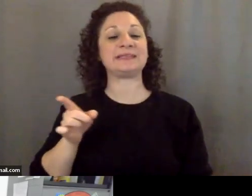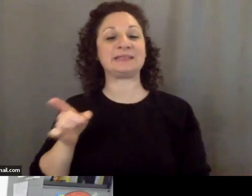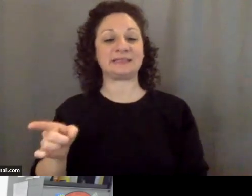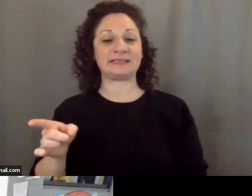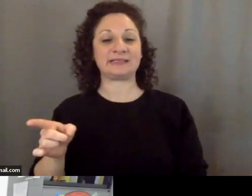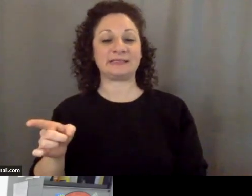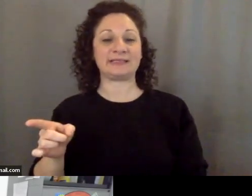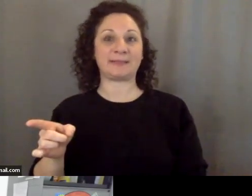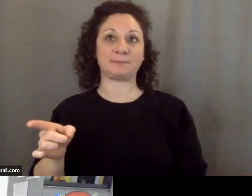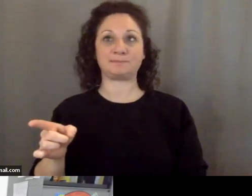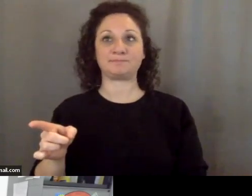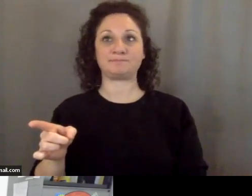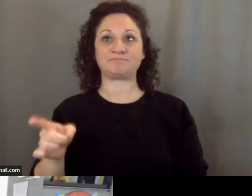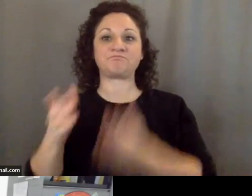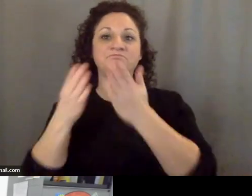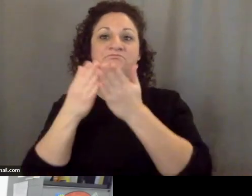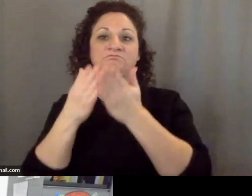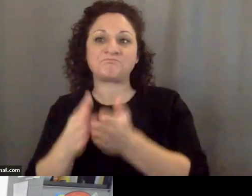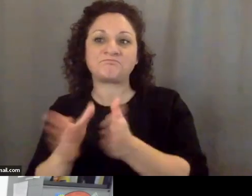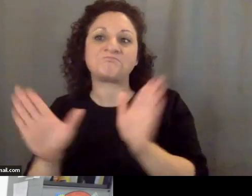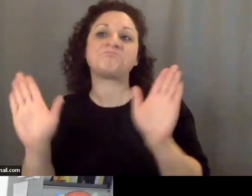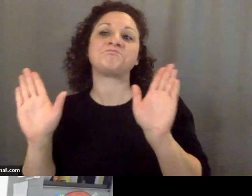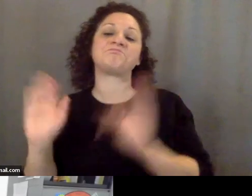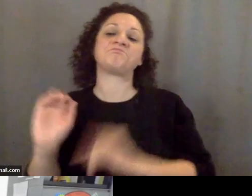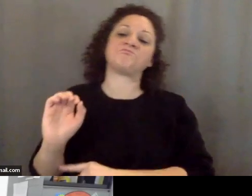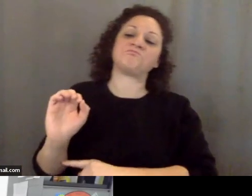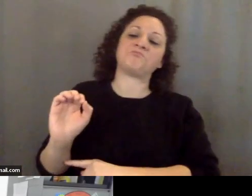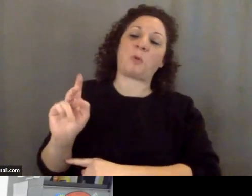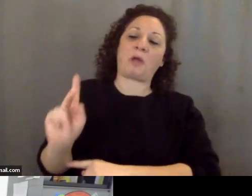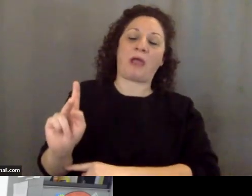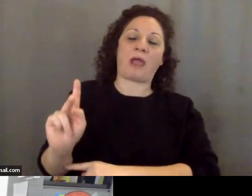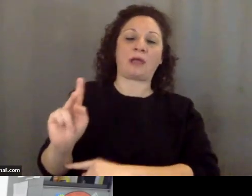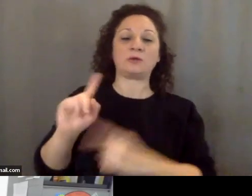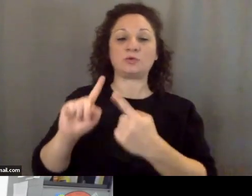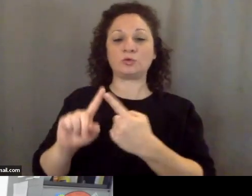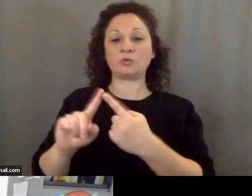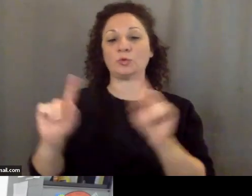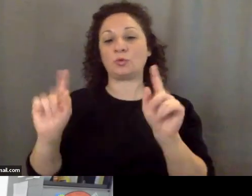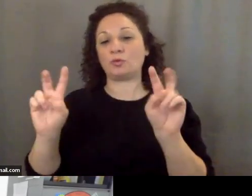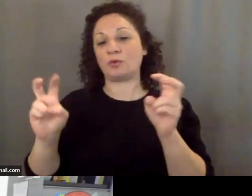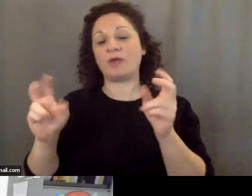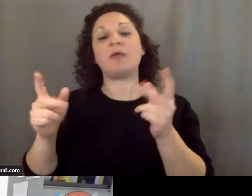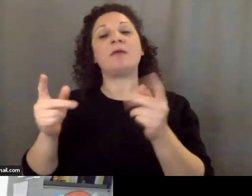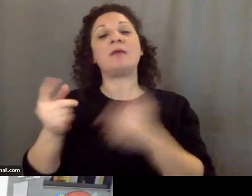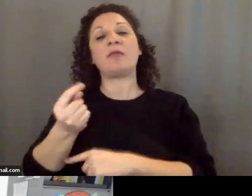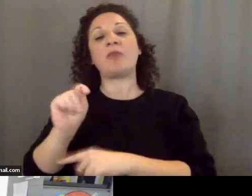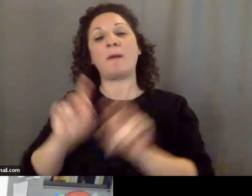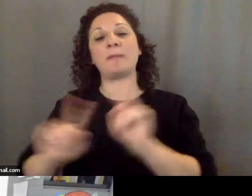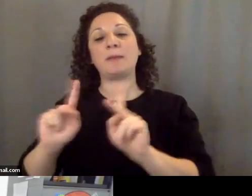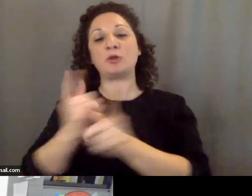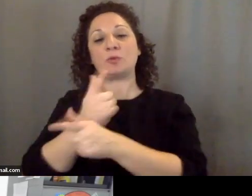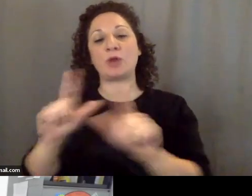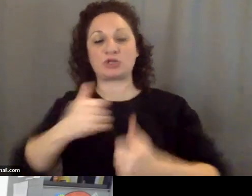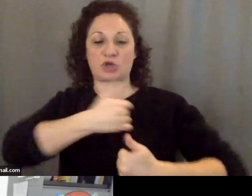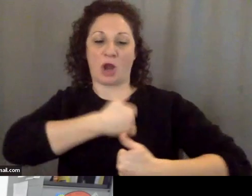generalized okay to the People's Liberation Army, which is the entity that fielded this, actually,